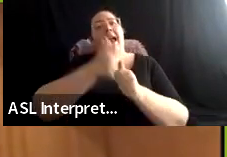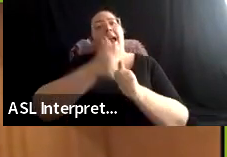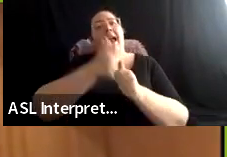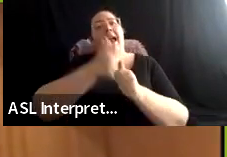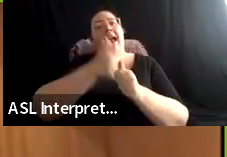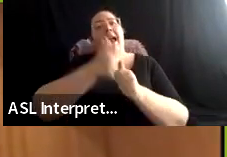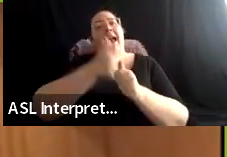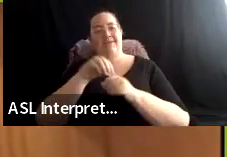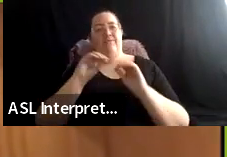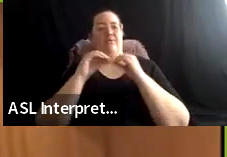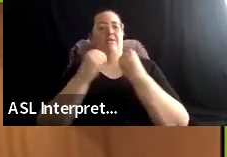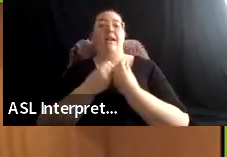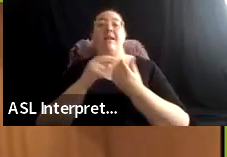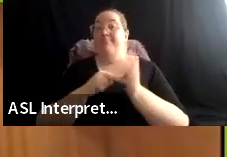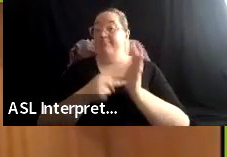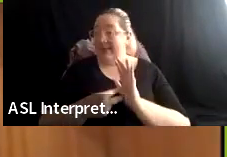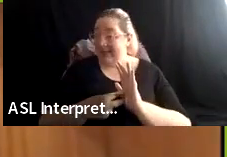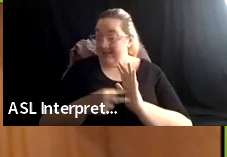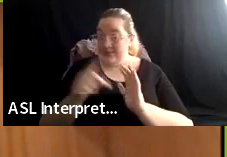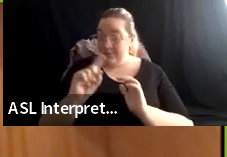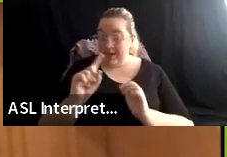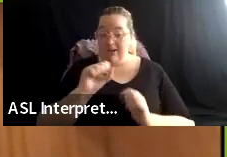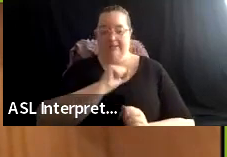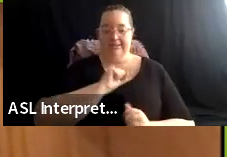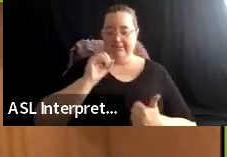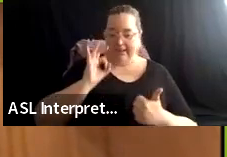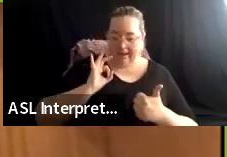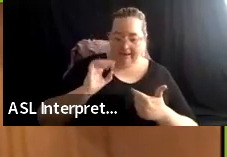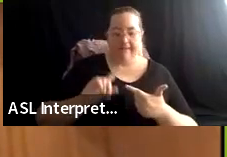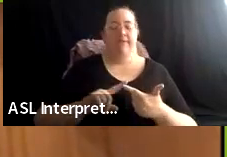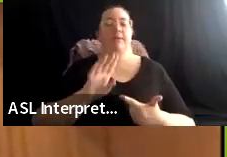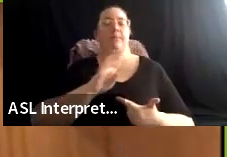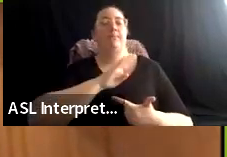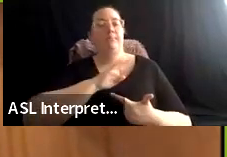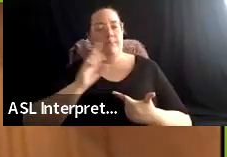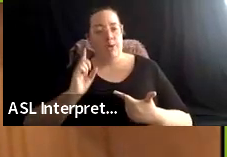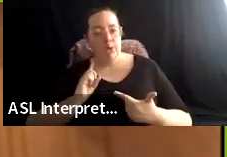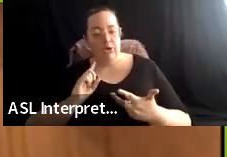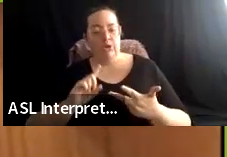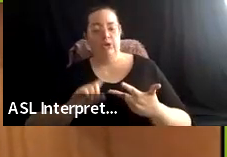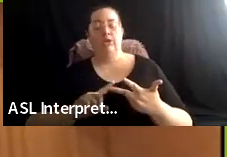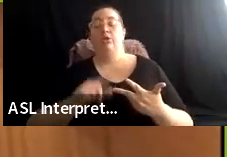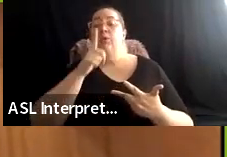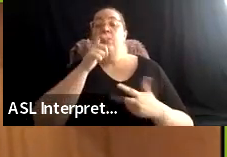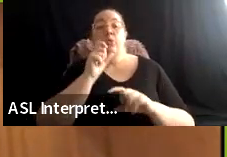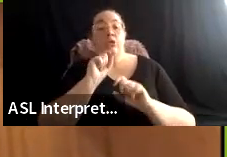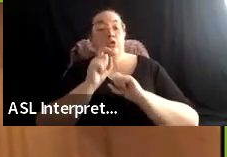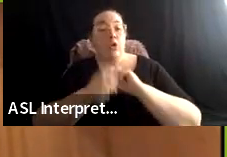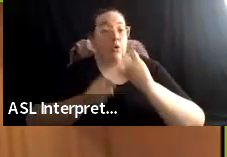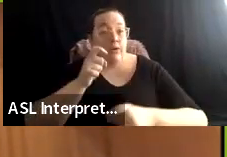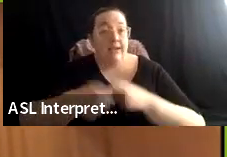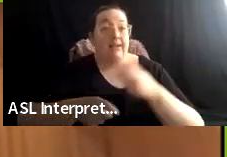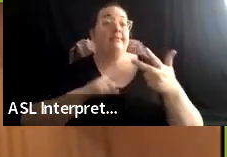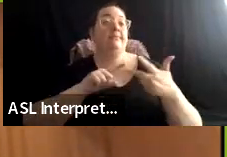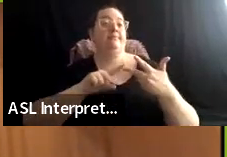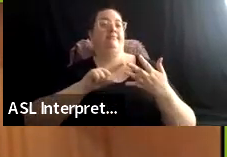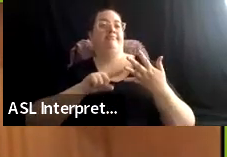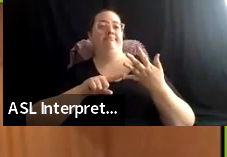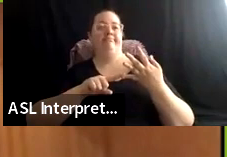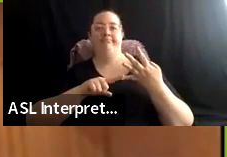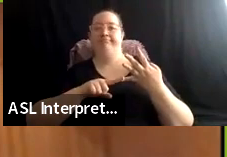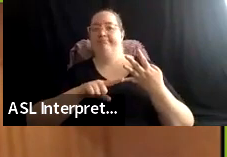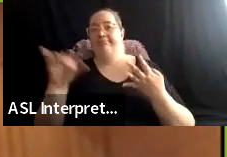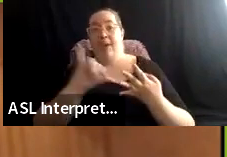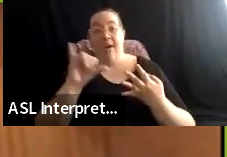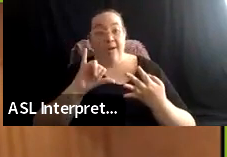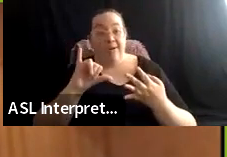means the staff, that means the board, that means the donor base, that means of course, the community